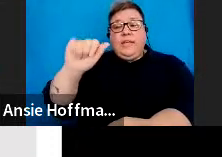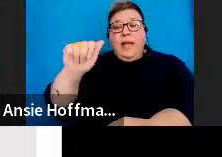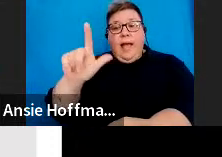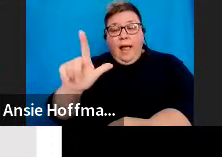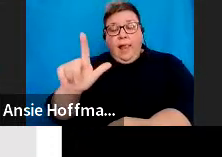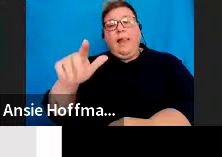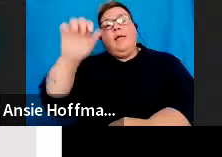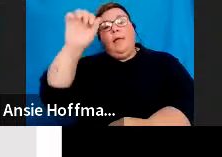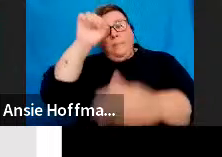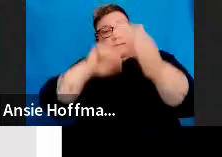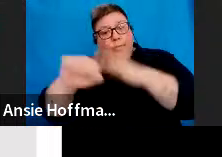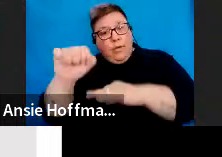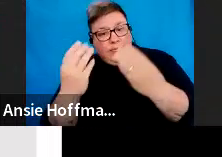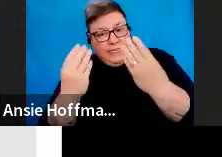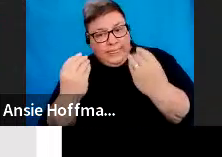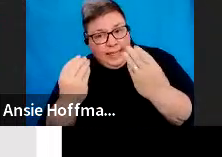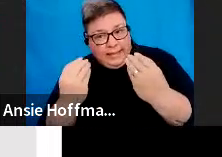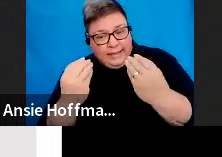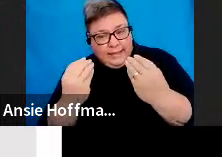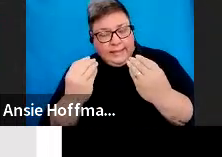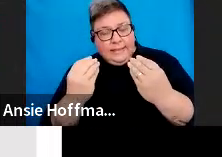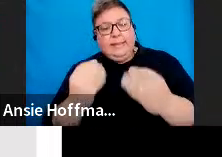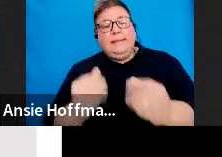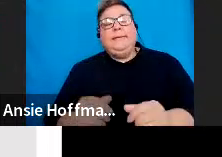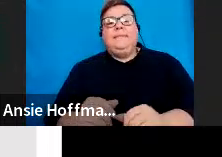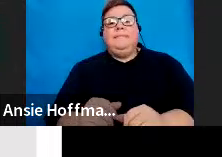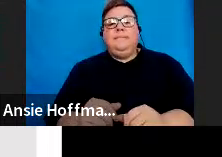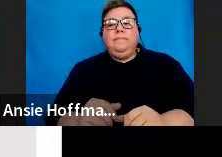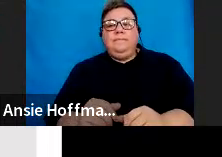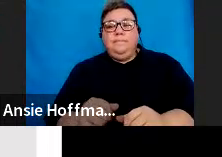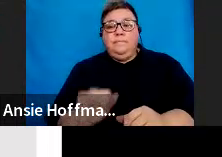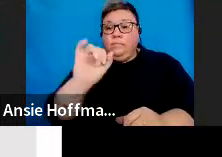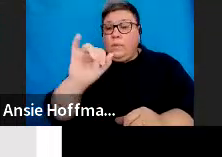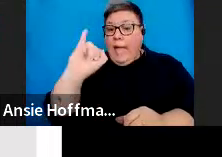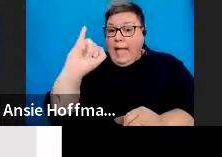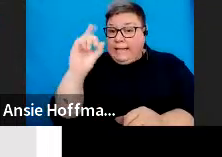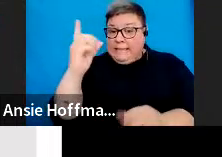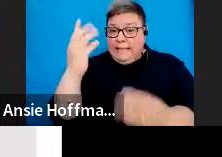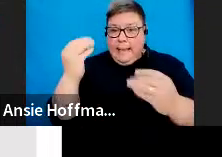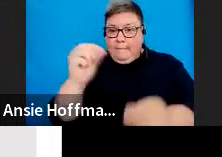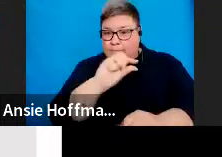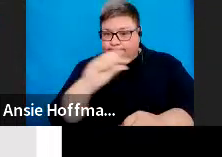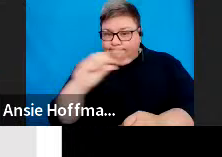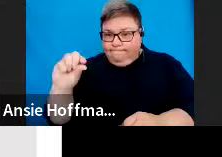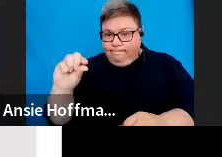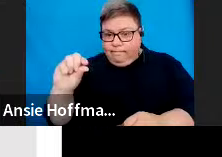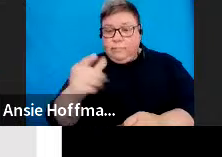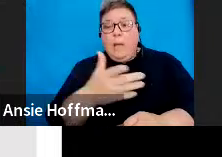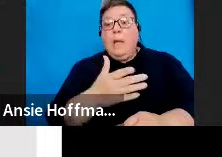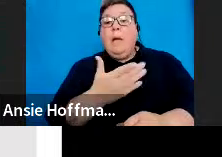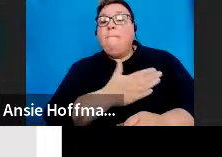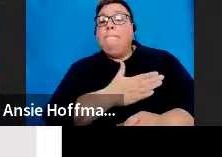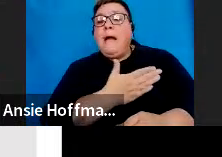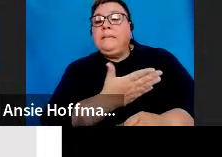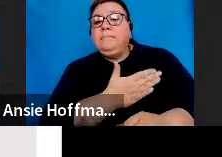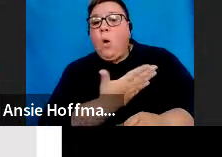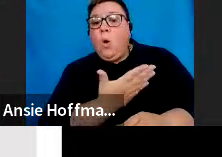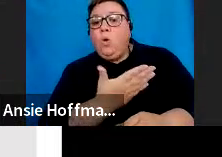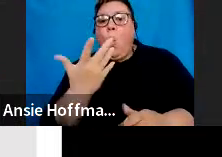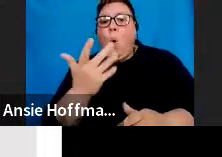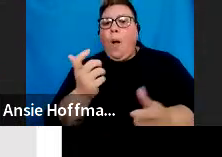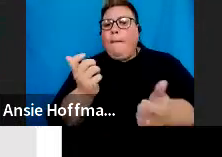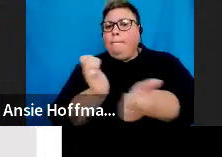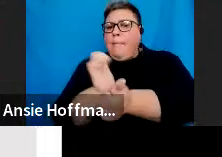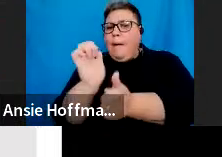century, your month, and your day, your ID number, your passport or permit number if you're going under